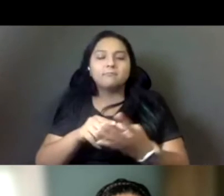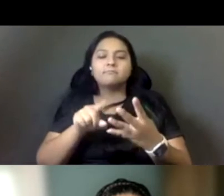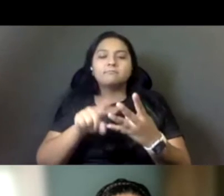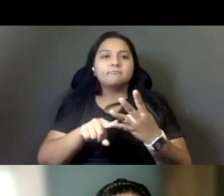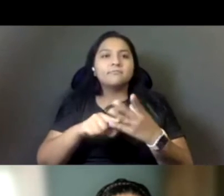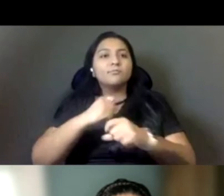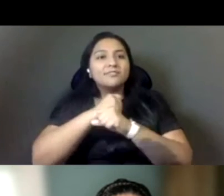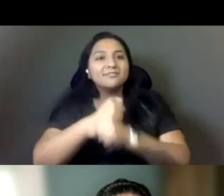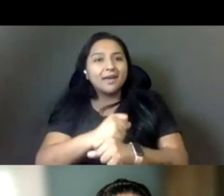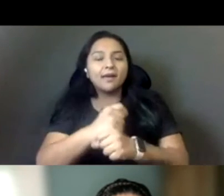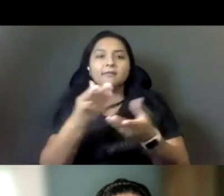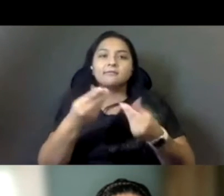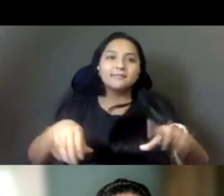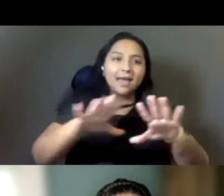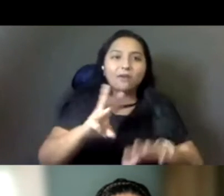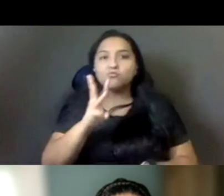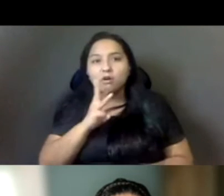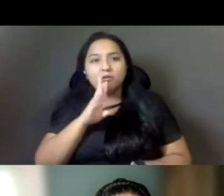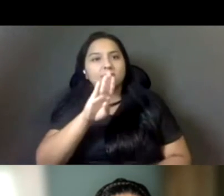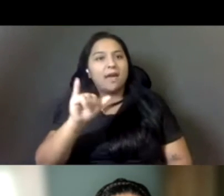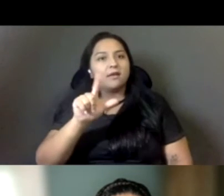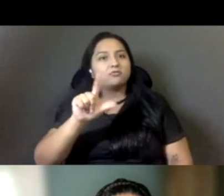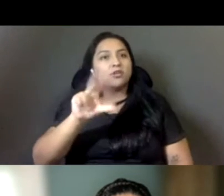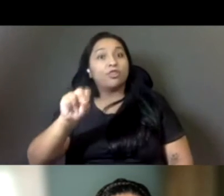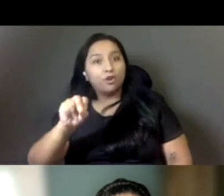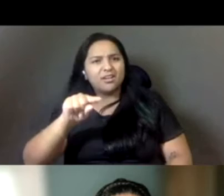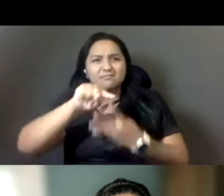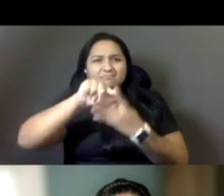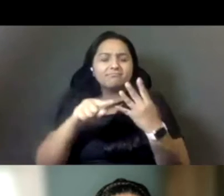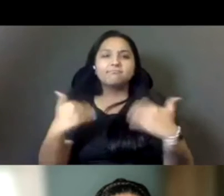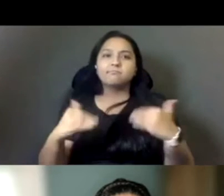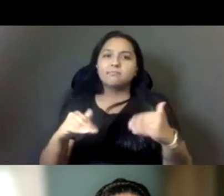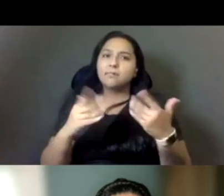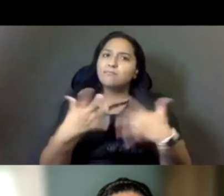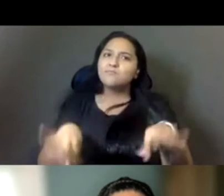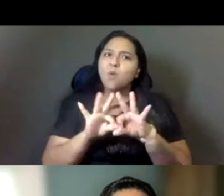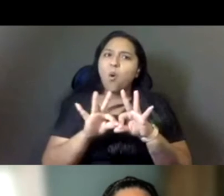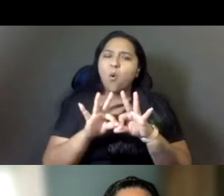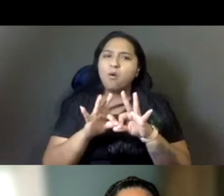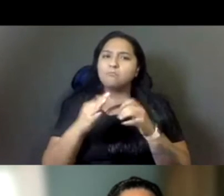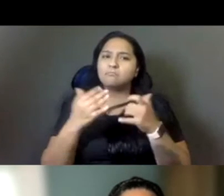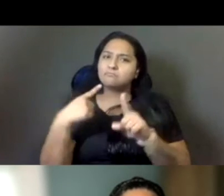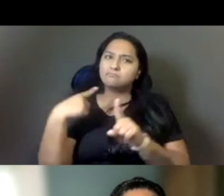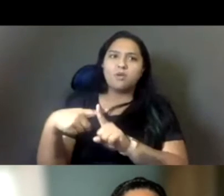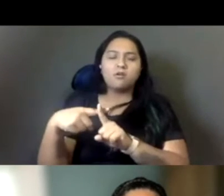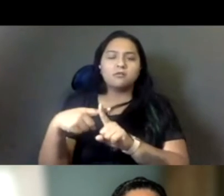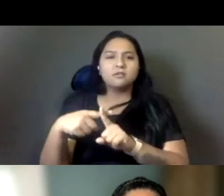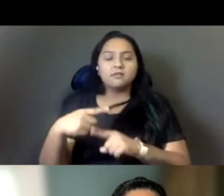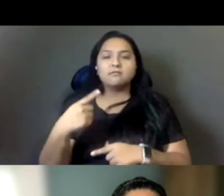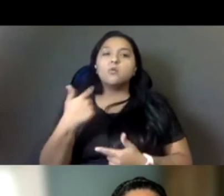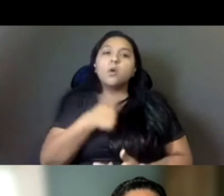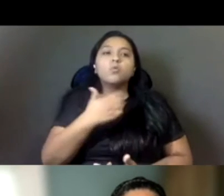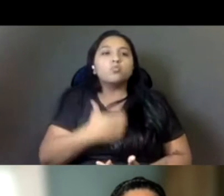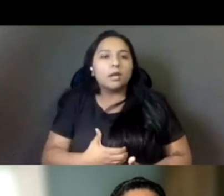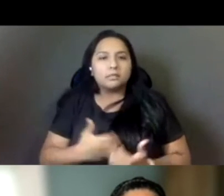2030. Those are huge. Those are really big deals. Of course we need those to be sooner. We want those to be sooner, but